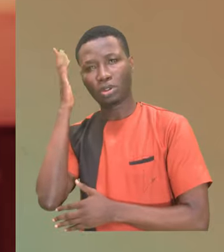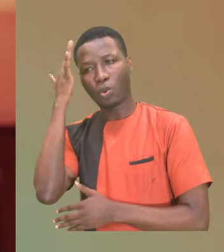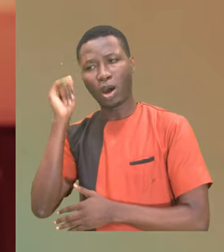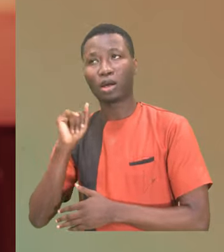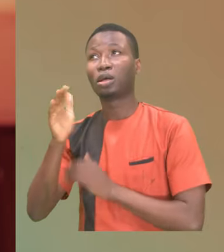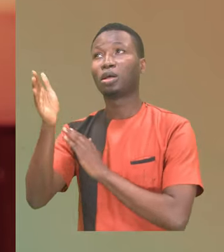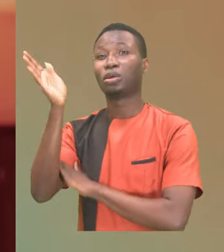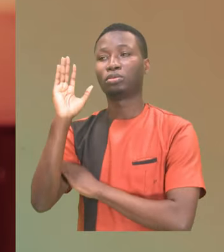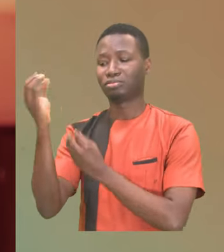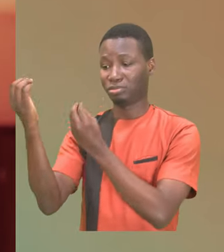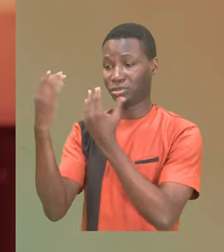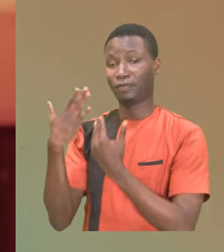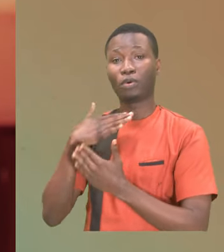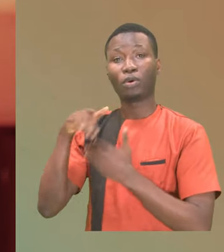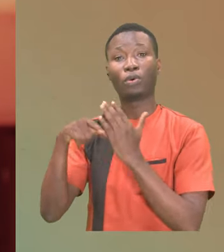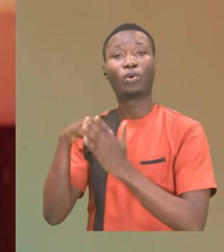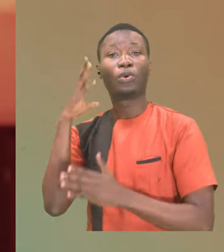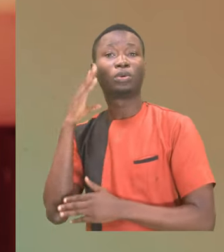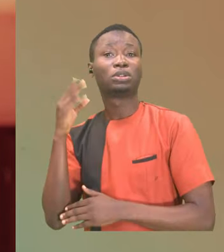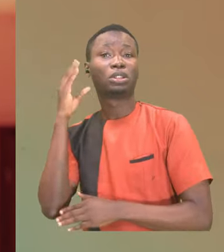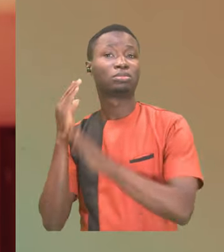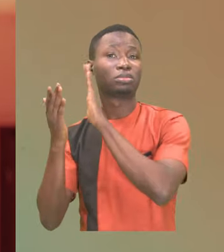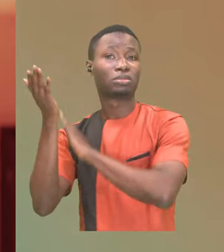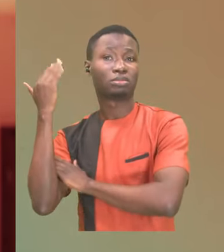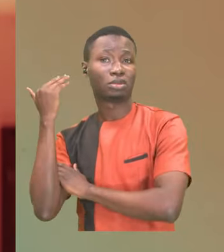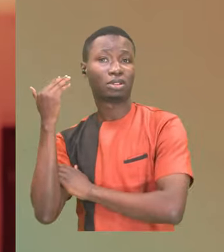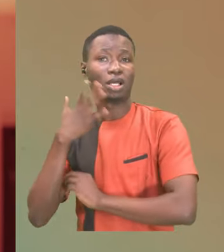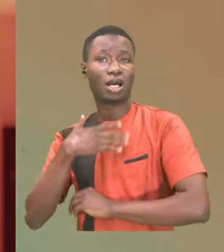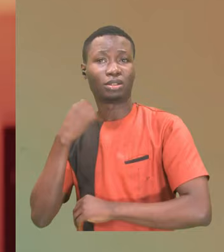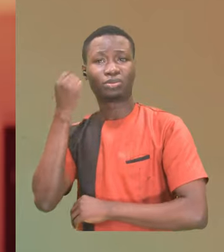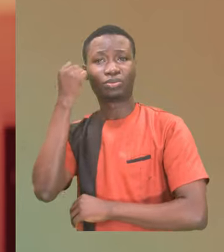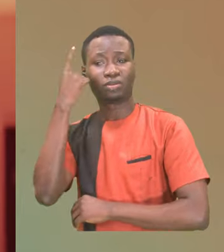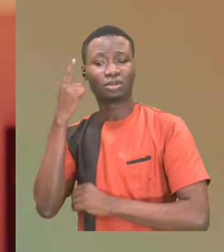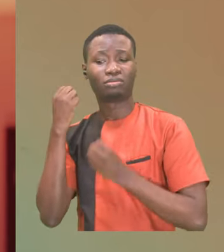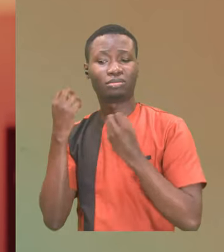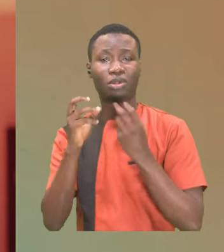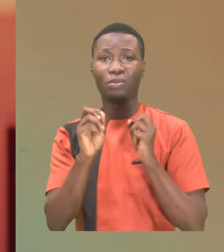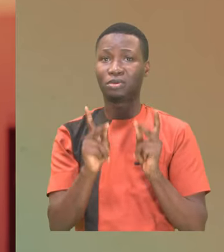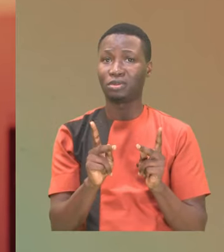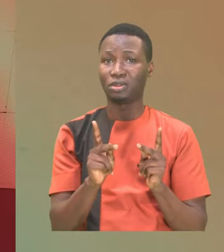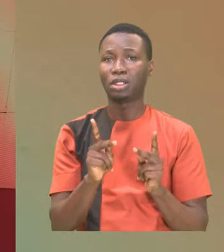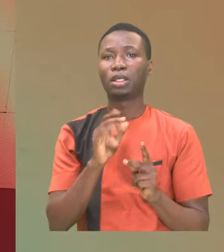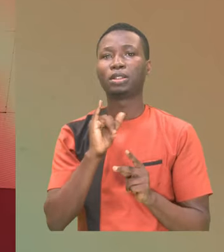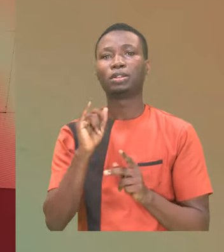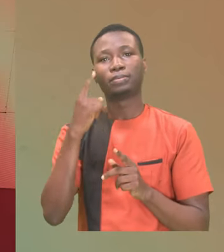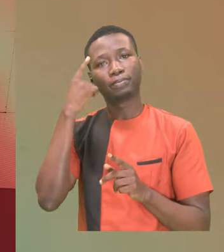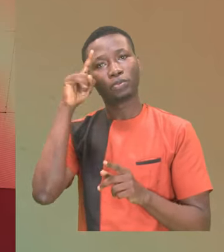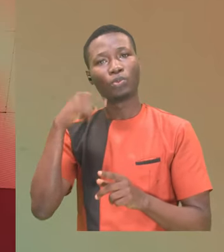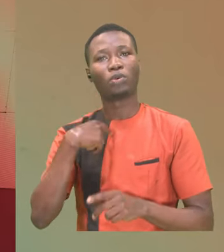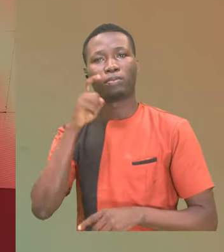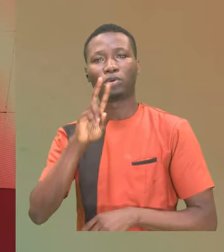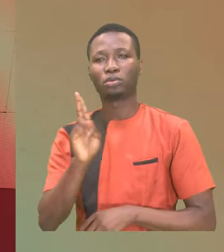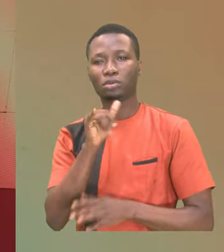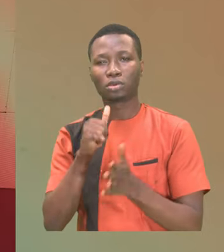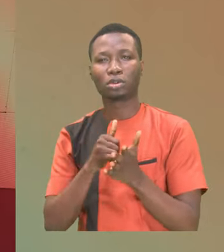why the Almighty God gave me these experiences, these insights, and these opportunities is that they must